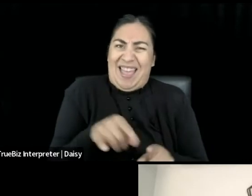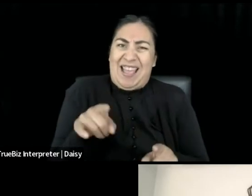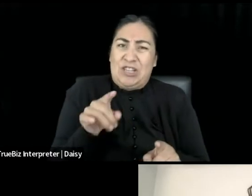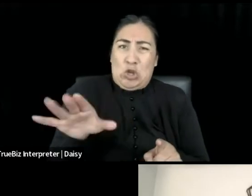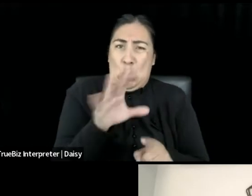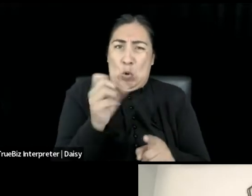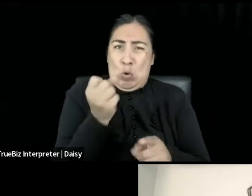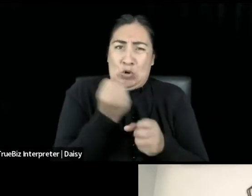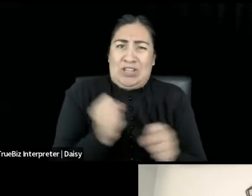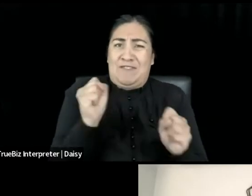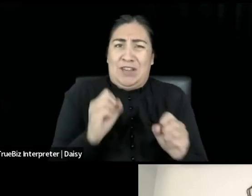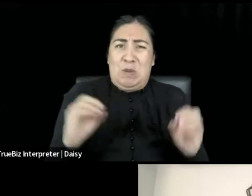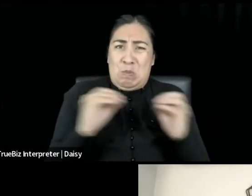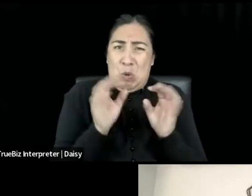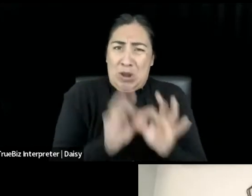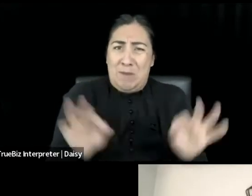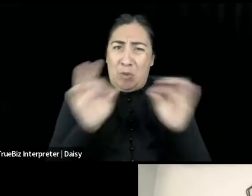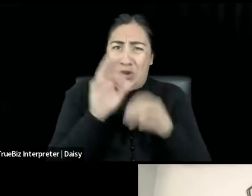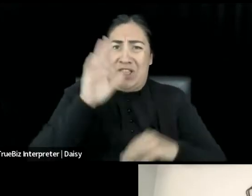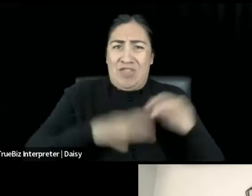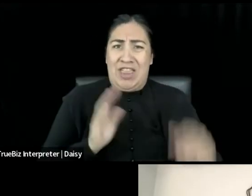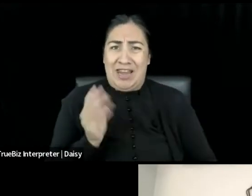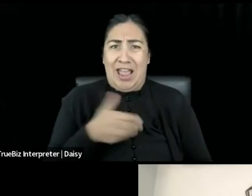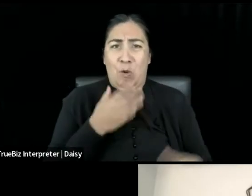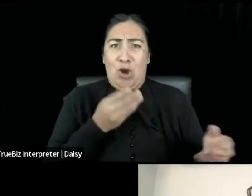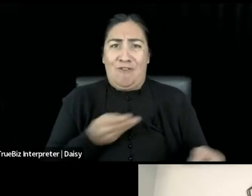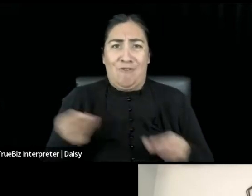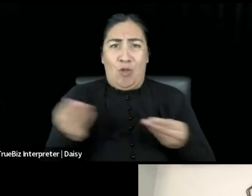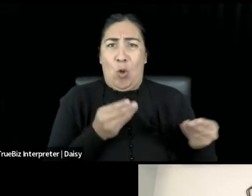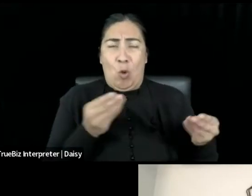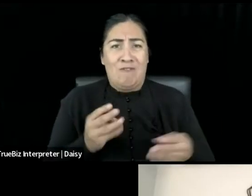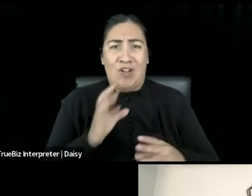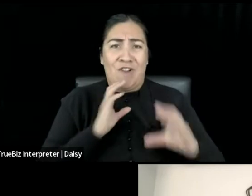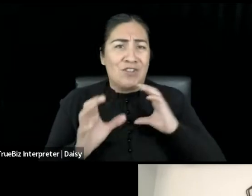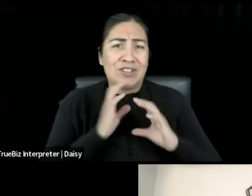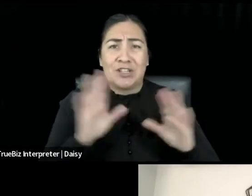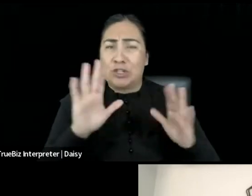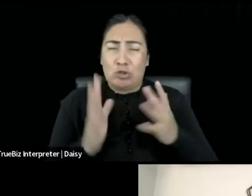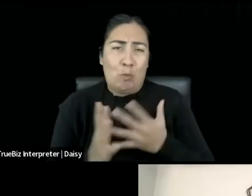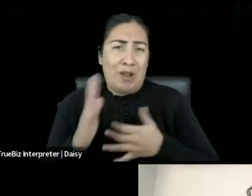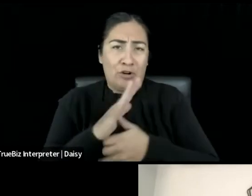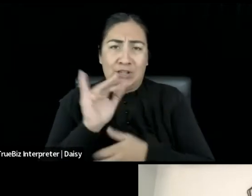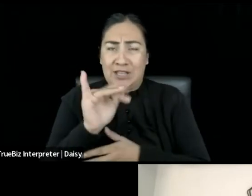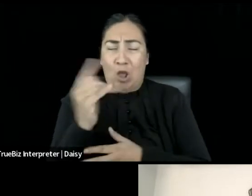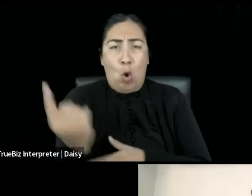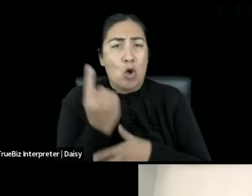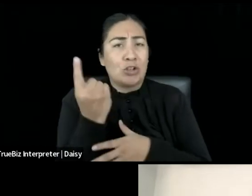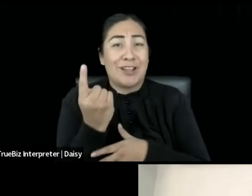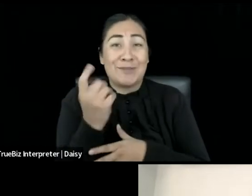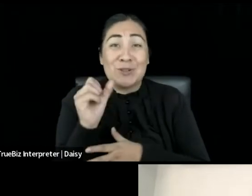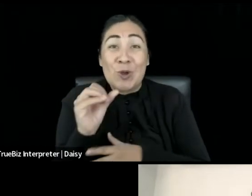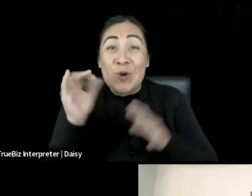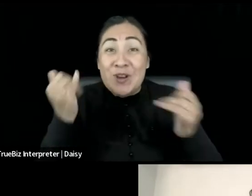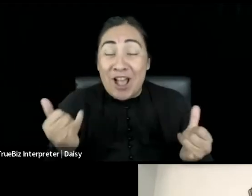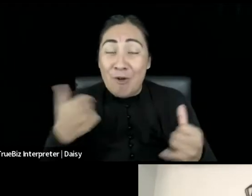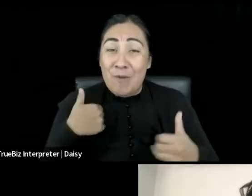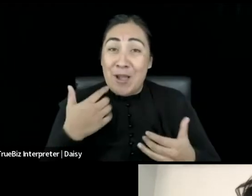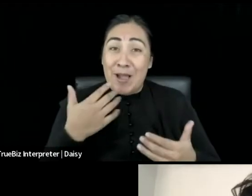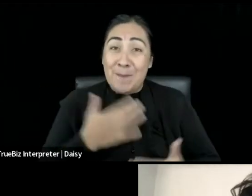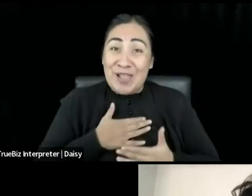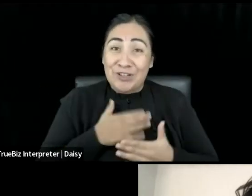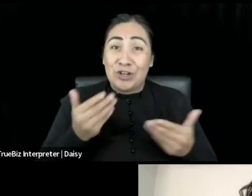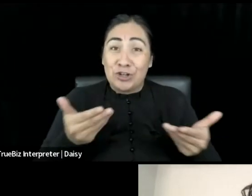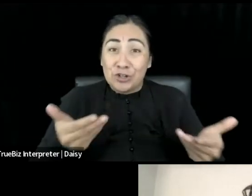conversation, so please prioritize that at all times. And with that, is my pleasure to welcome into the